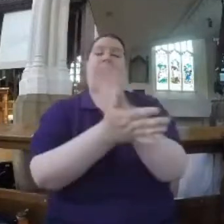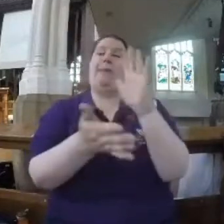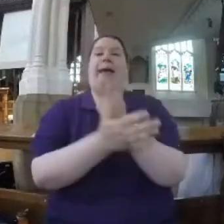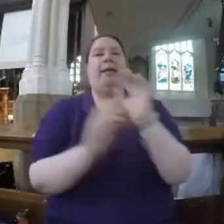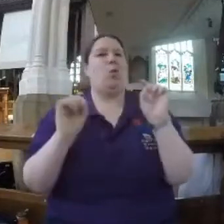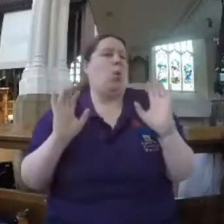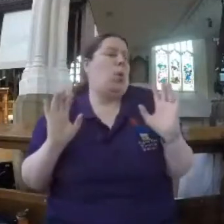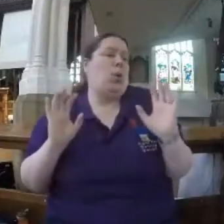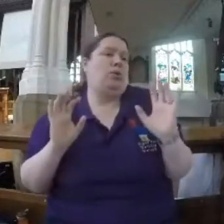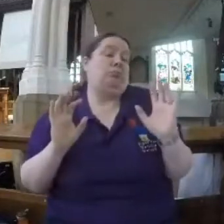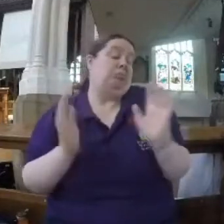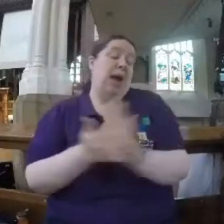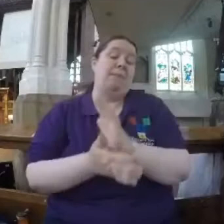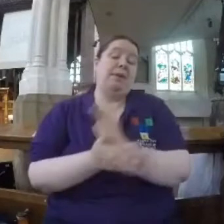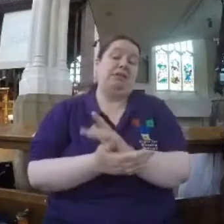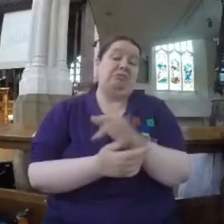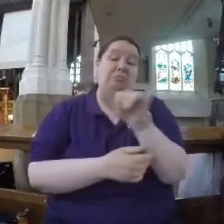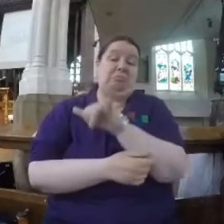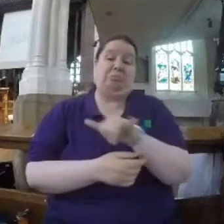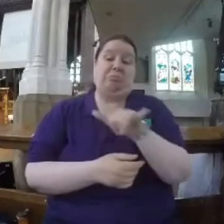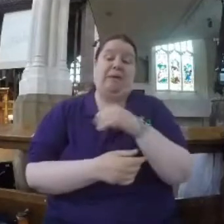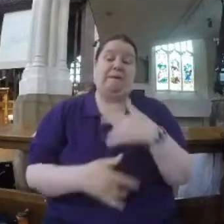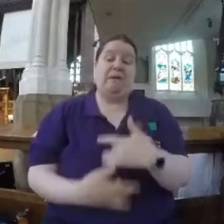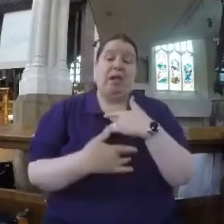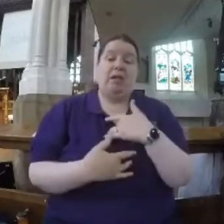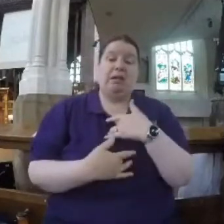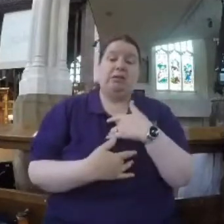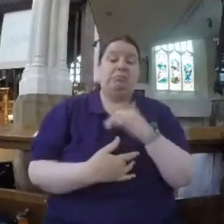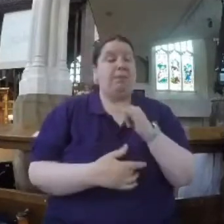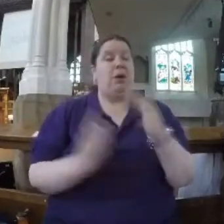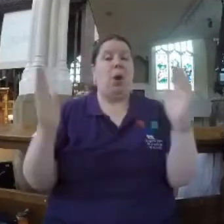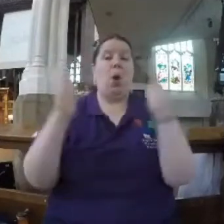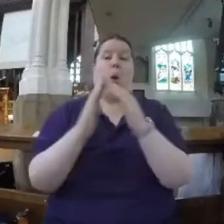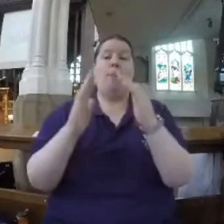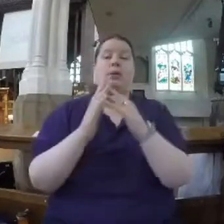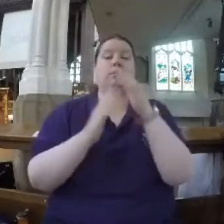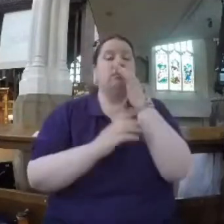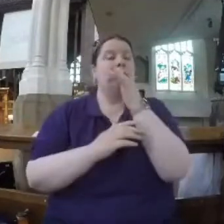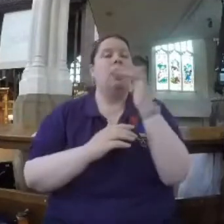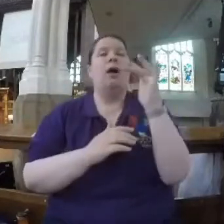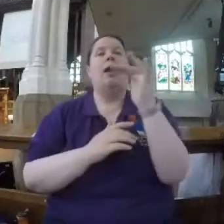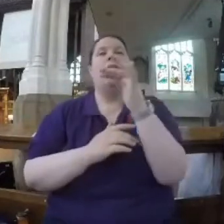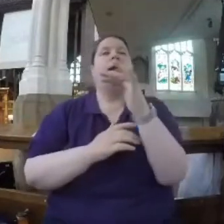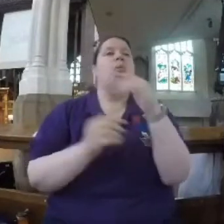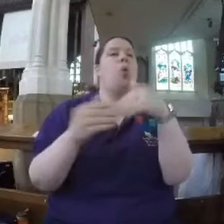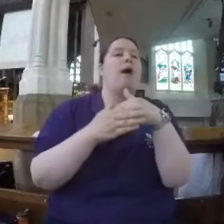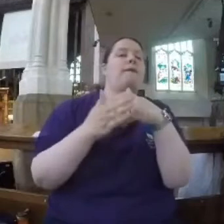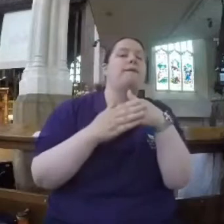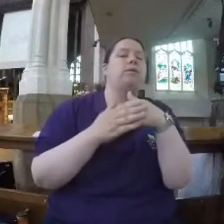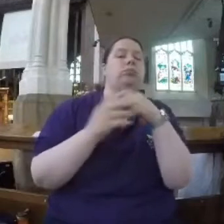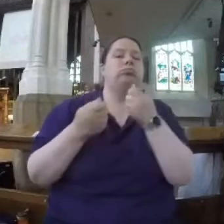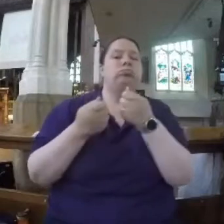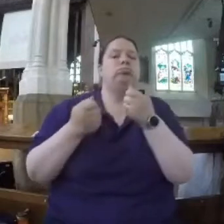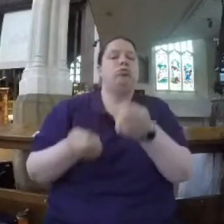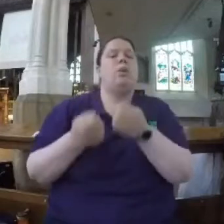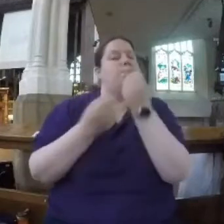Happiness is subjective. It's the kind of thing that I feel when I walk into the house and I can smell that Priscilla has cooked my favourite